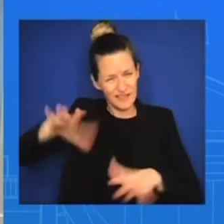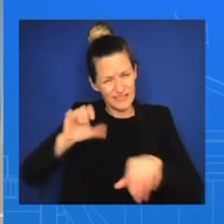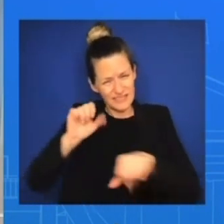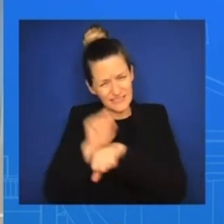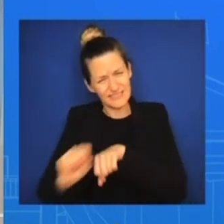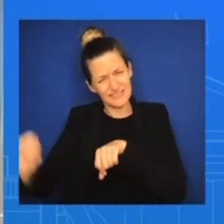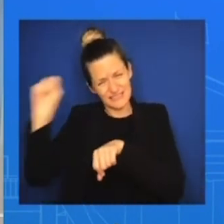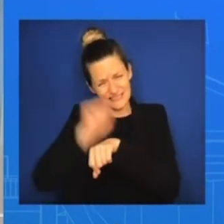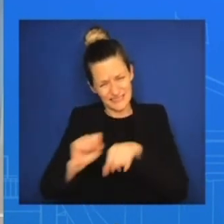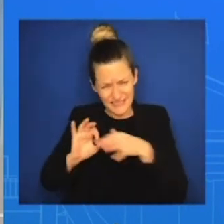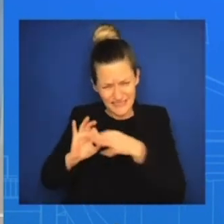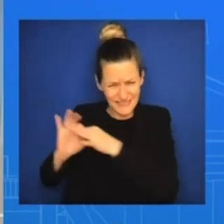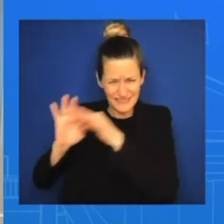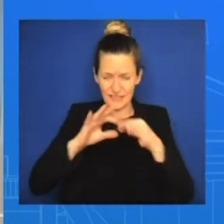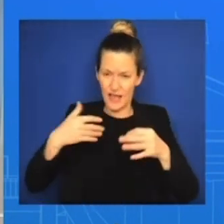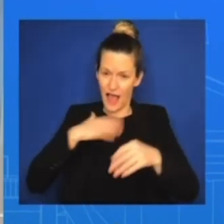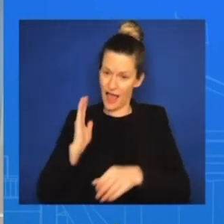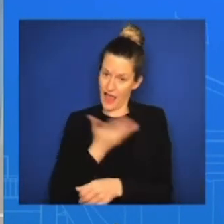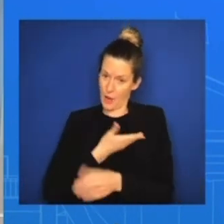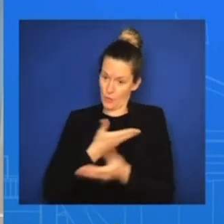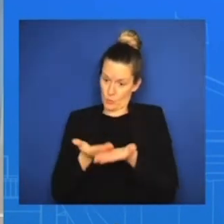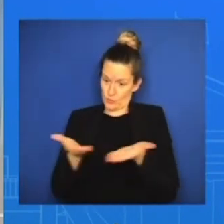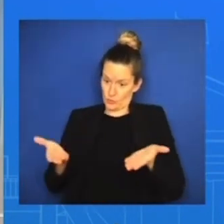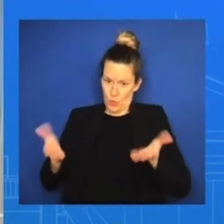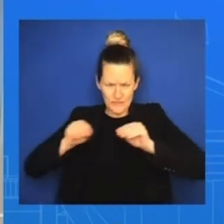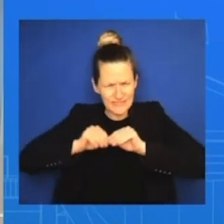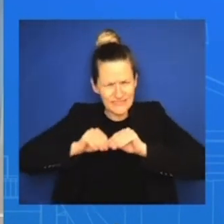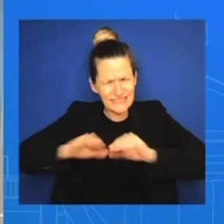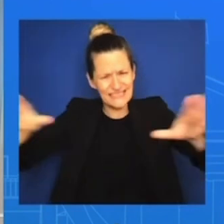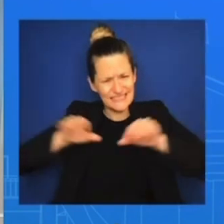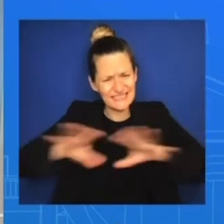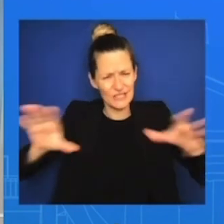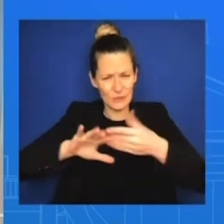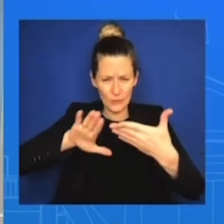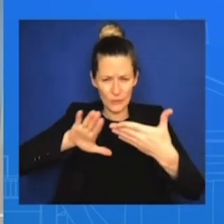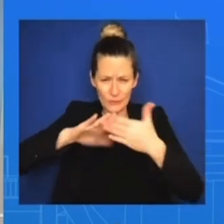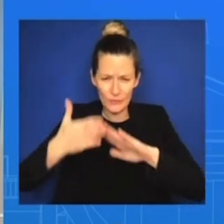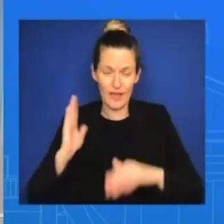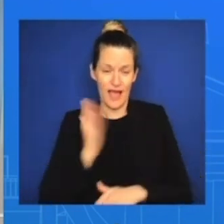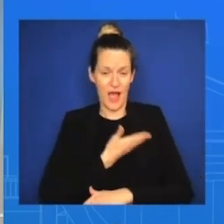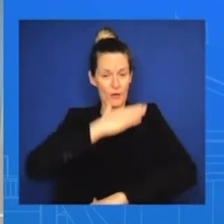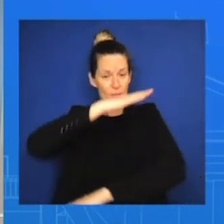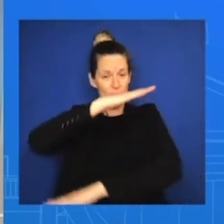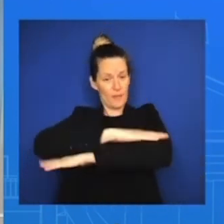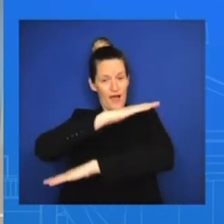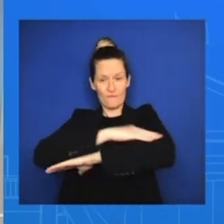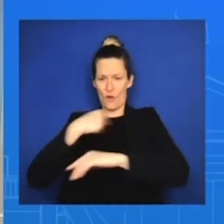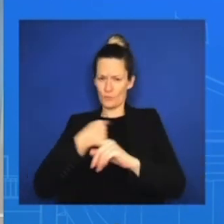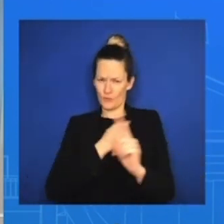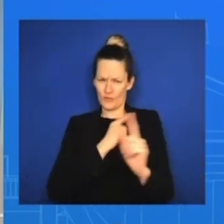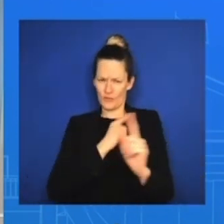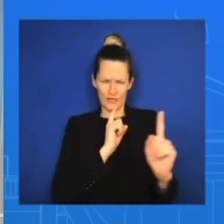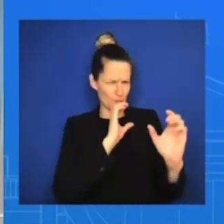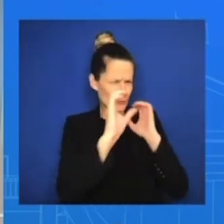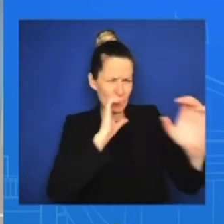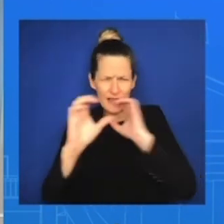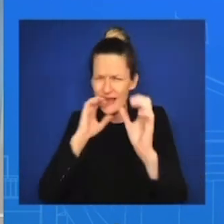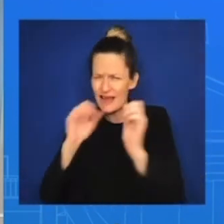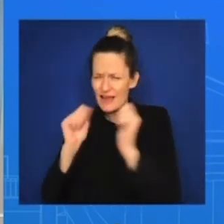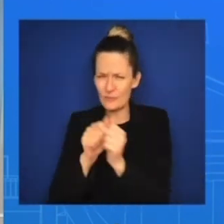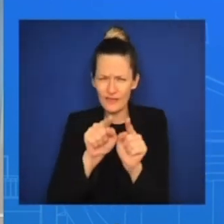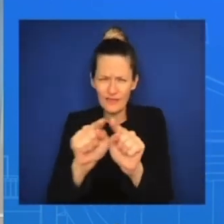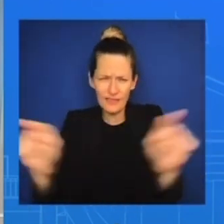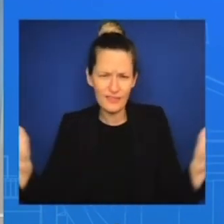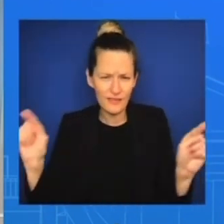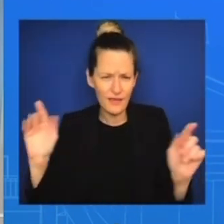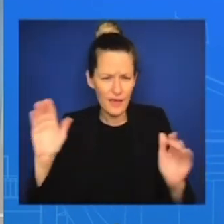platform for really communicating directly with our community. We have what we call the People's Health Briefing. It's still broadcast every Tuesday morning at 10 a.m.,